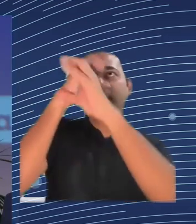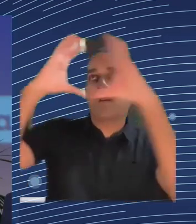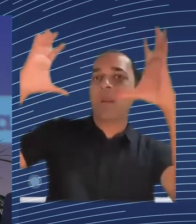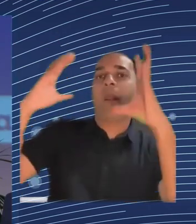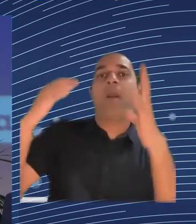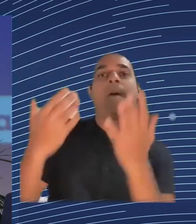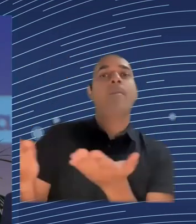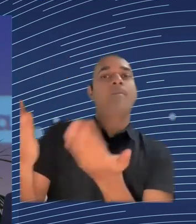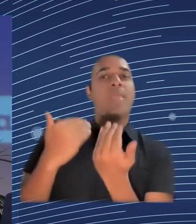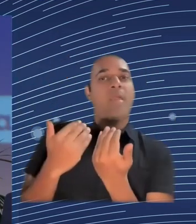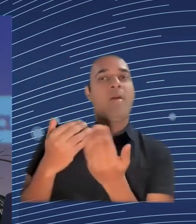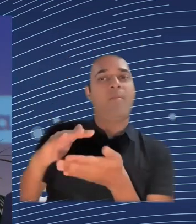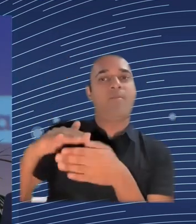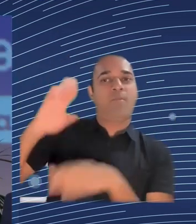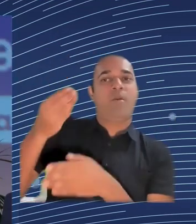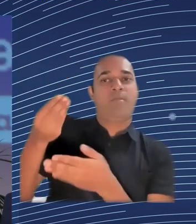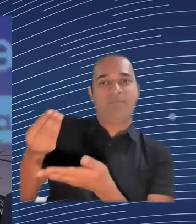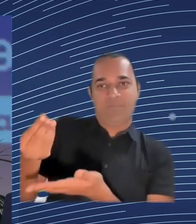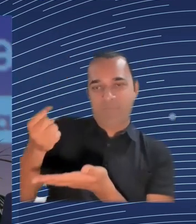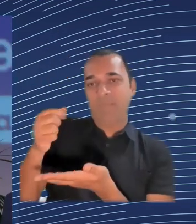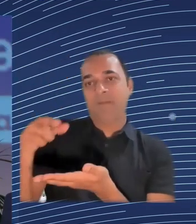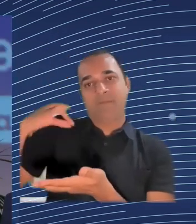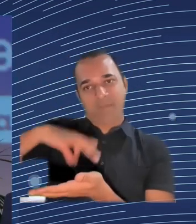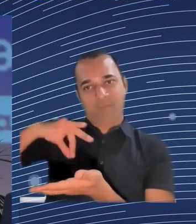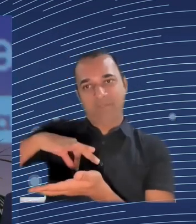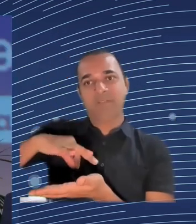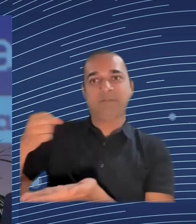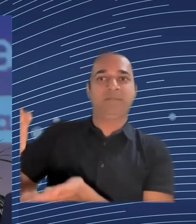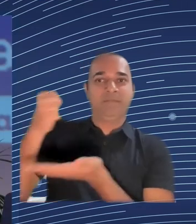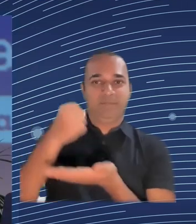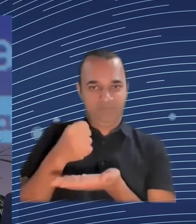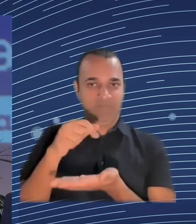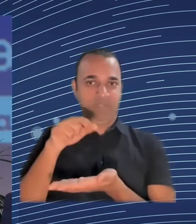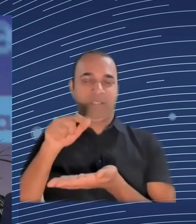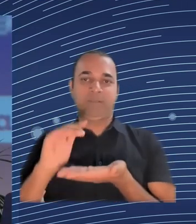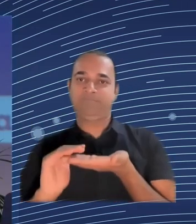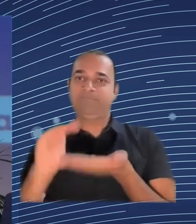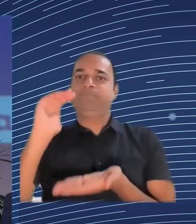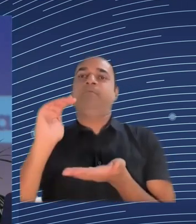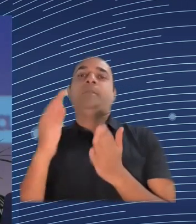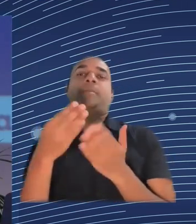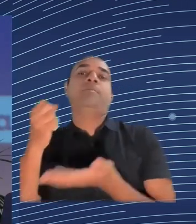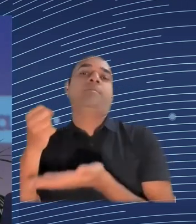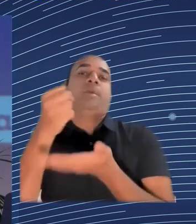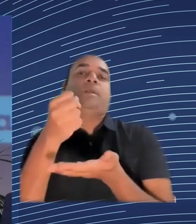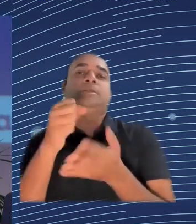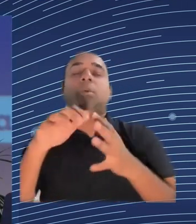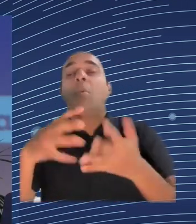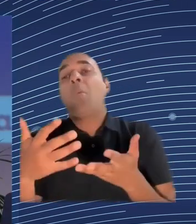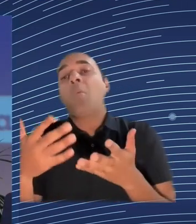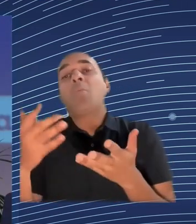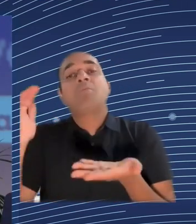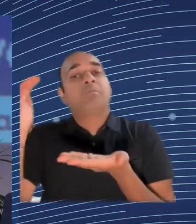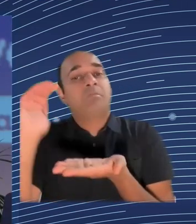Nevertheless, I do agree that cohesion policy and investments are supposed to be more targeted